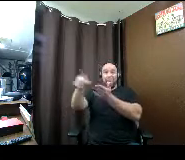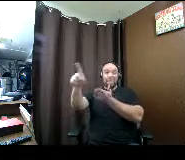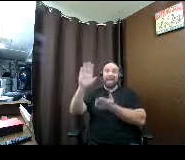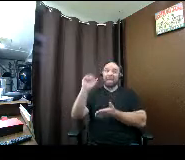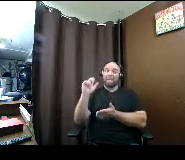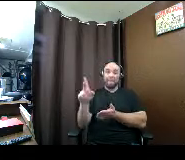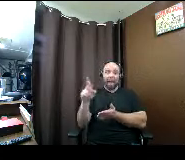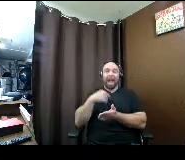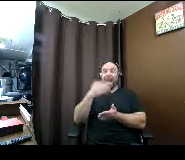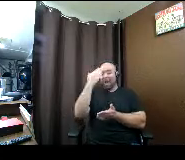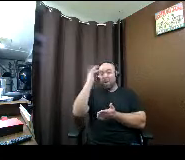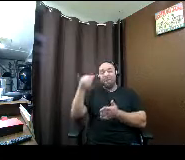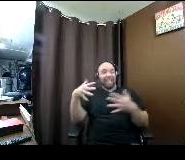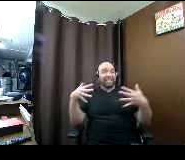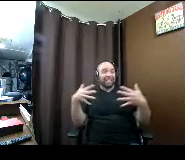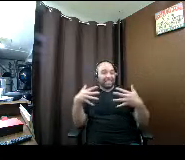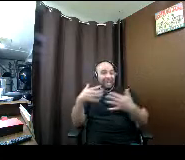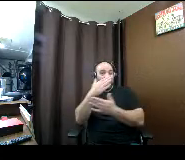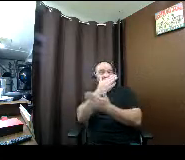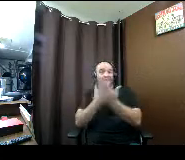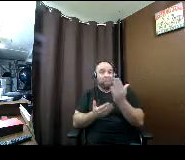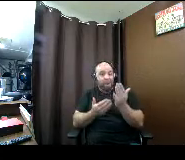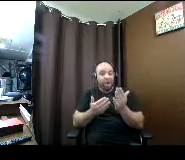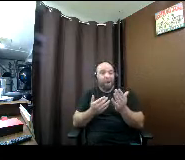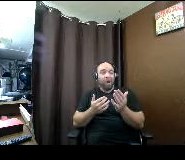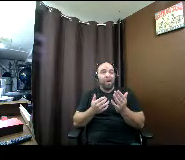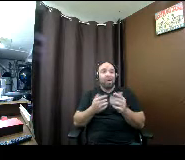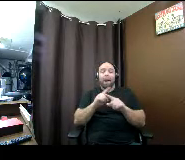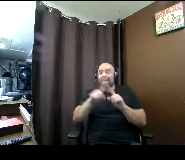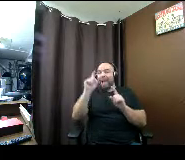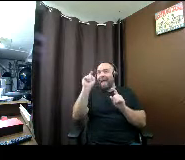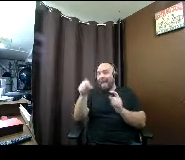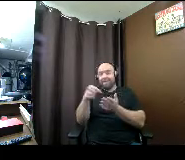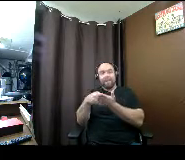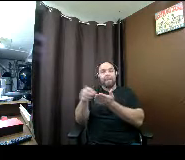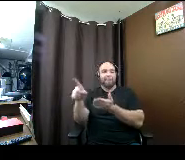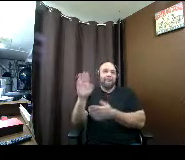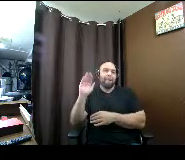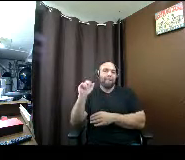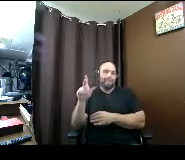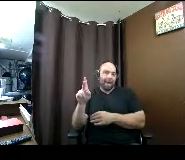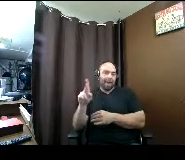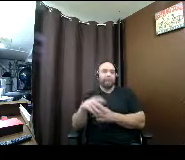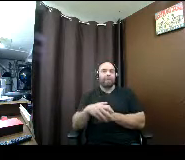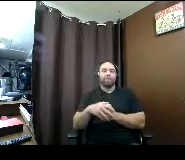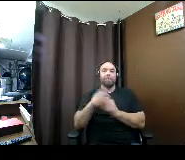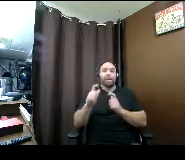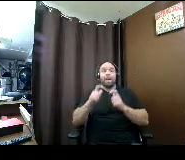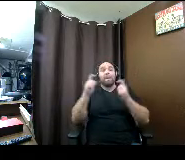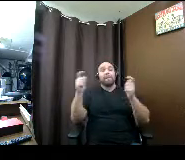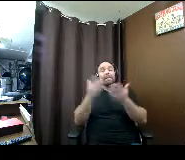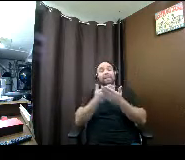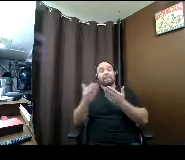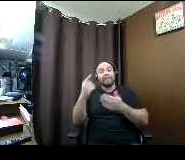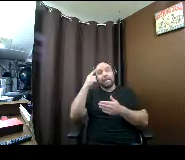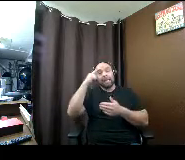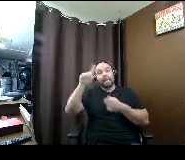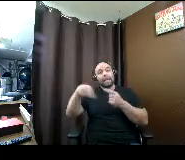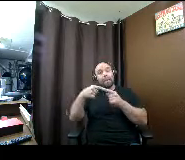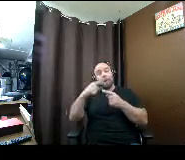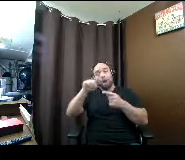that's the scary part but you have to take these pay these funds back the biggest thing to think about when you're taking out a loan